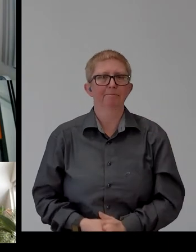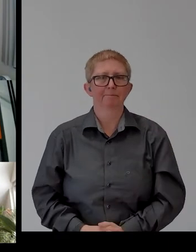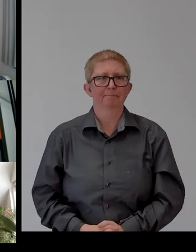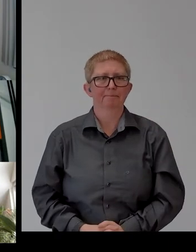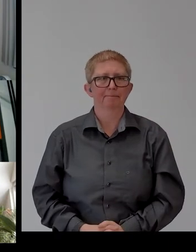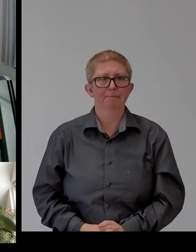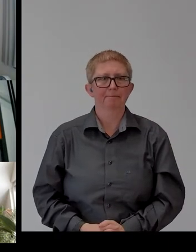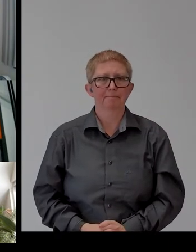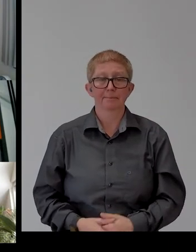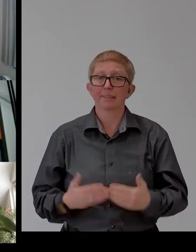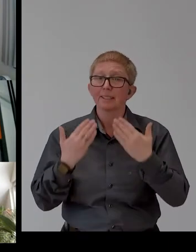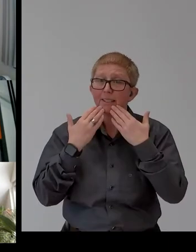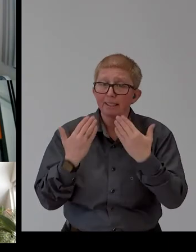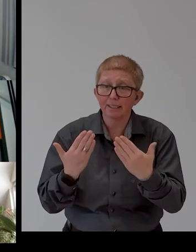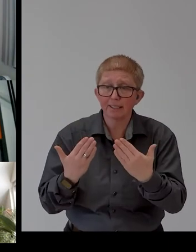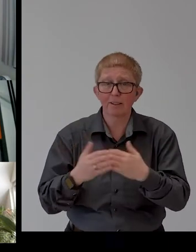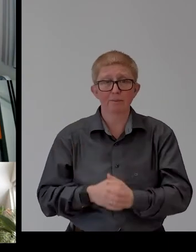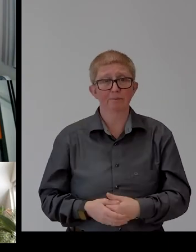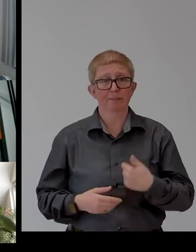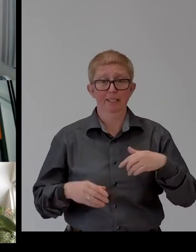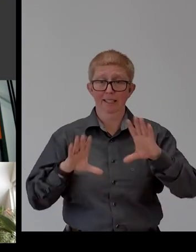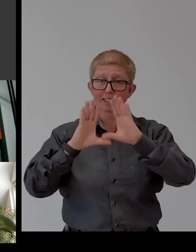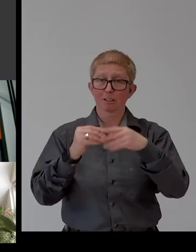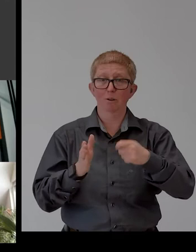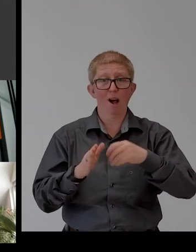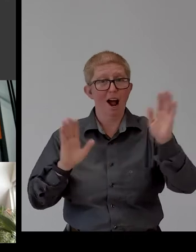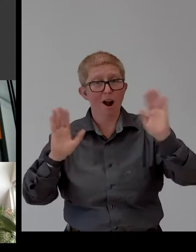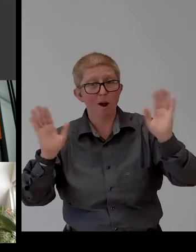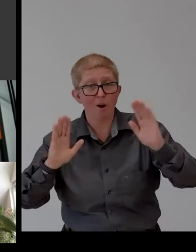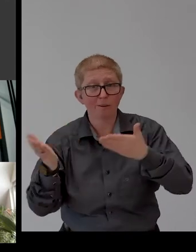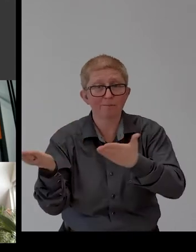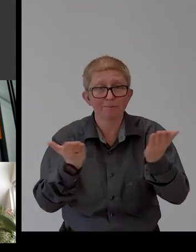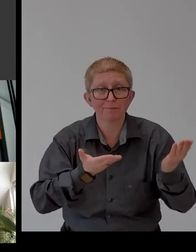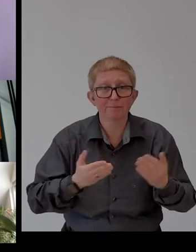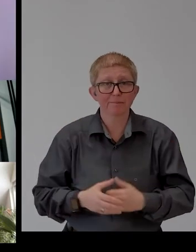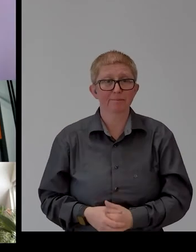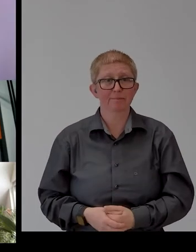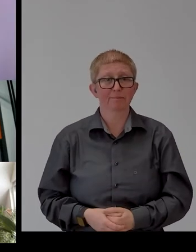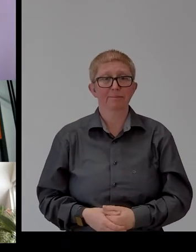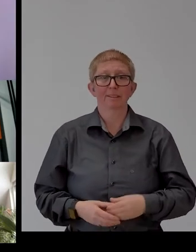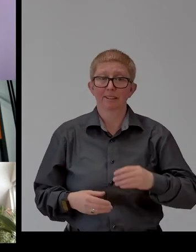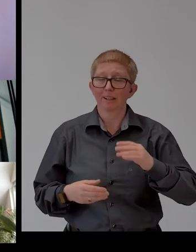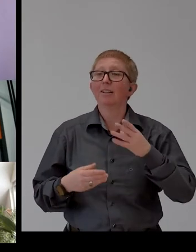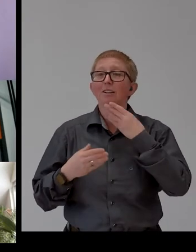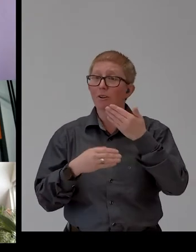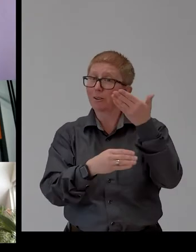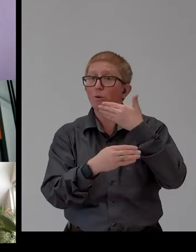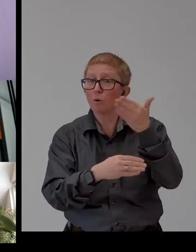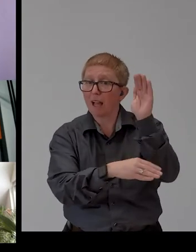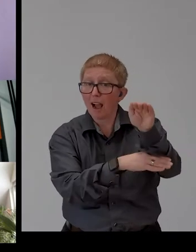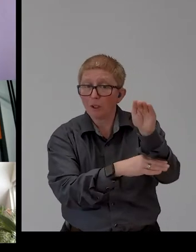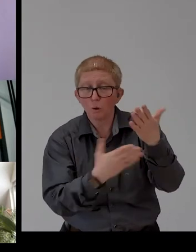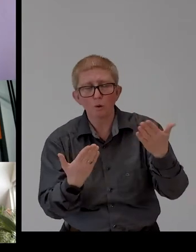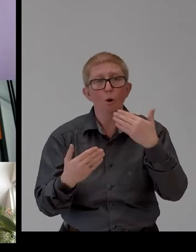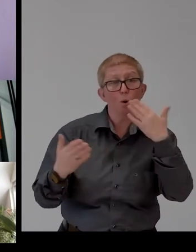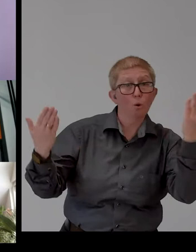Thank you so much, Zero Projects. Hello everybody. Good morning, good afternoon and good evening as